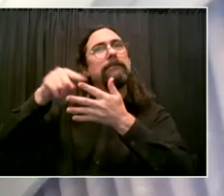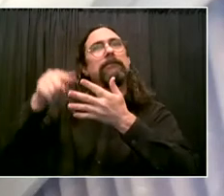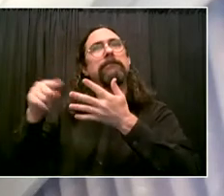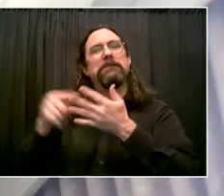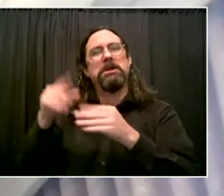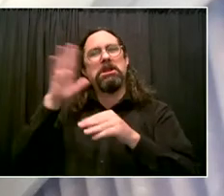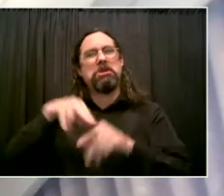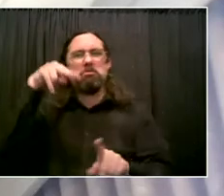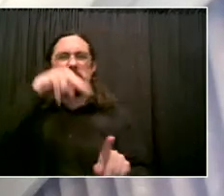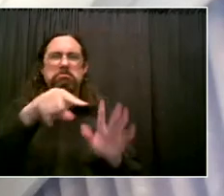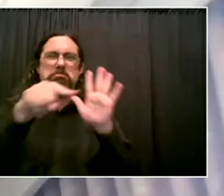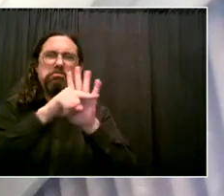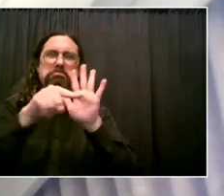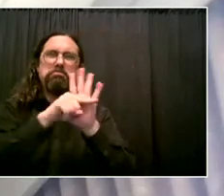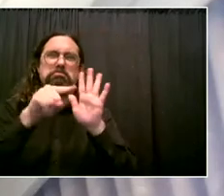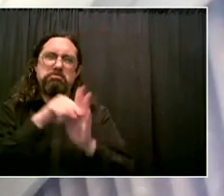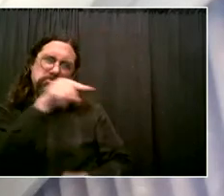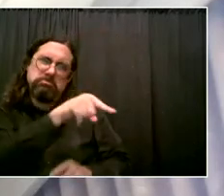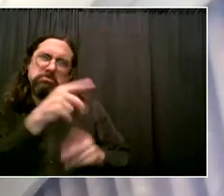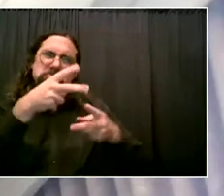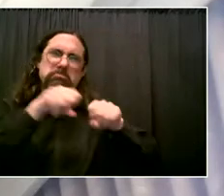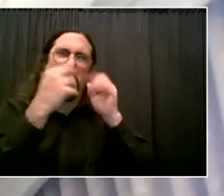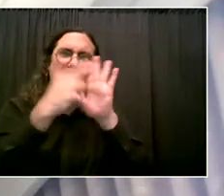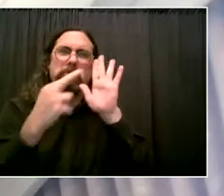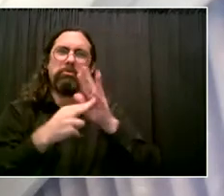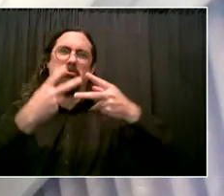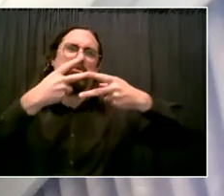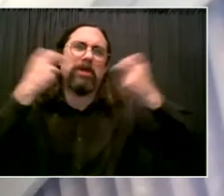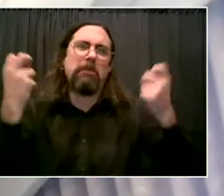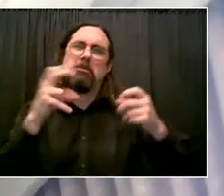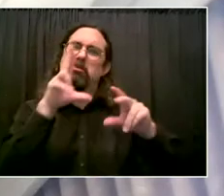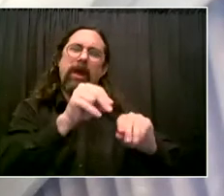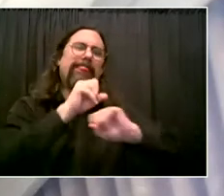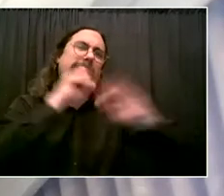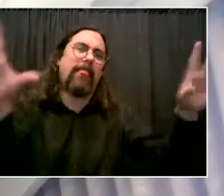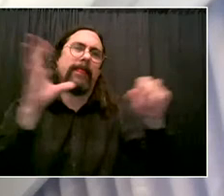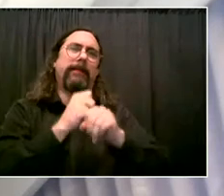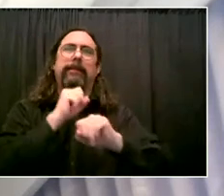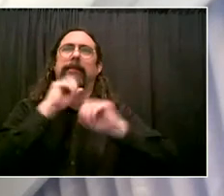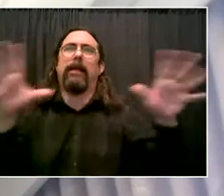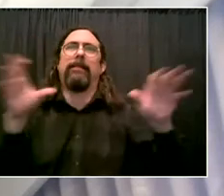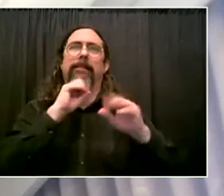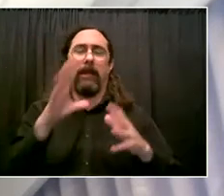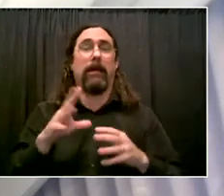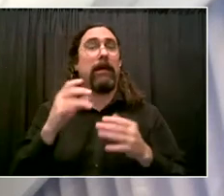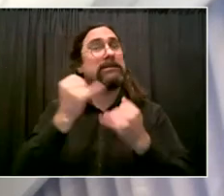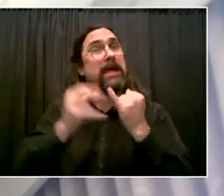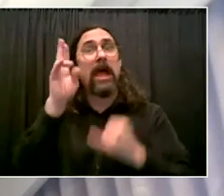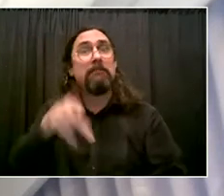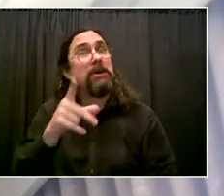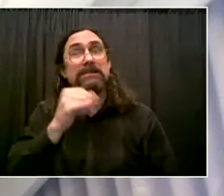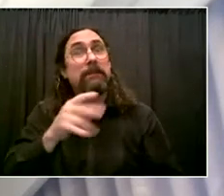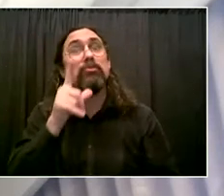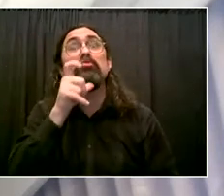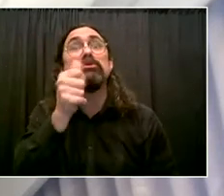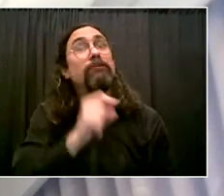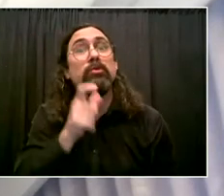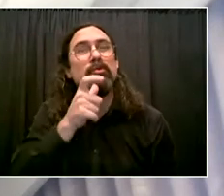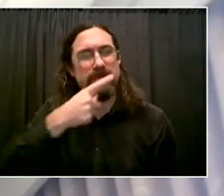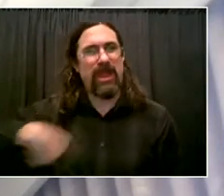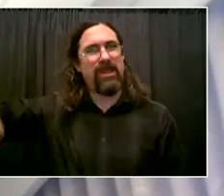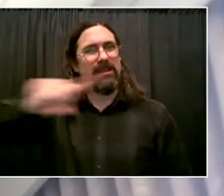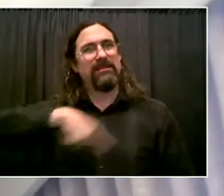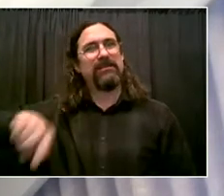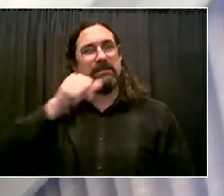we don't have enough social services. don't have enough conflict resolution. And so these are things that we need to be focusing on. So I'm grateful for this